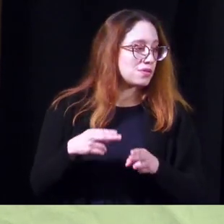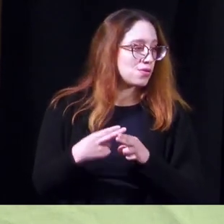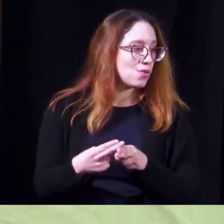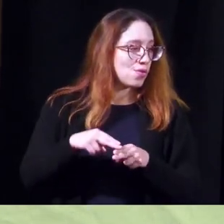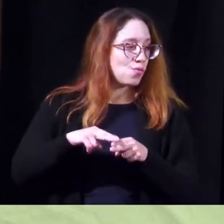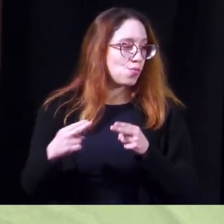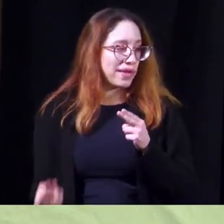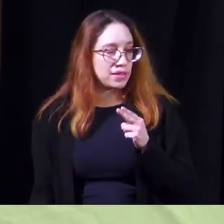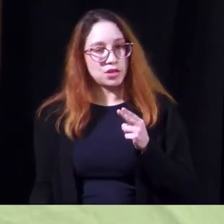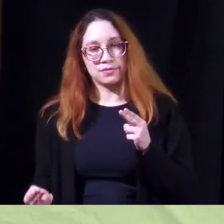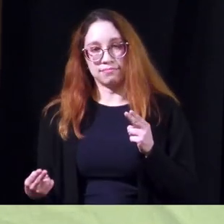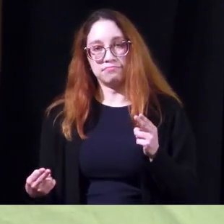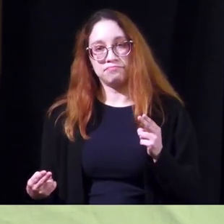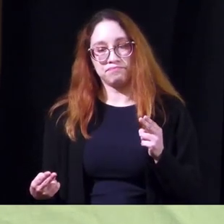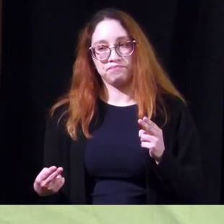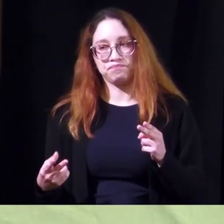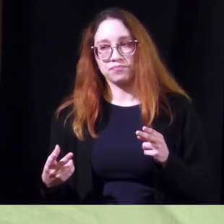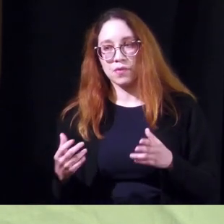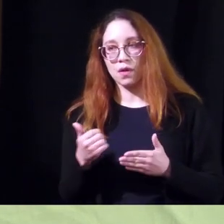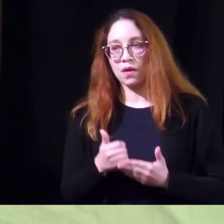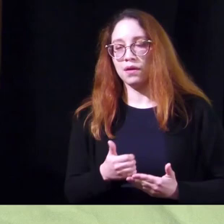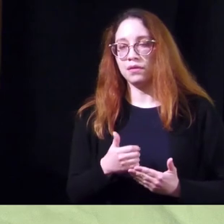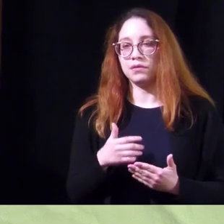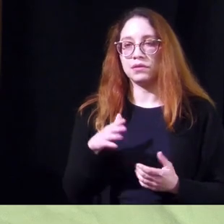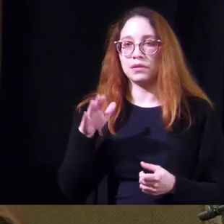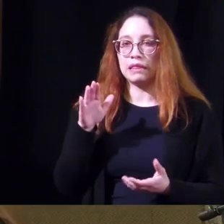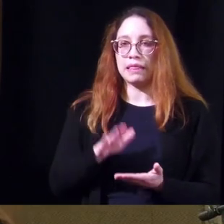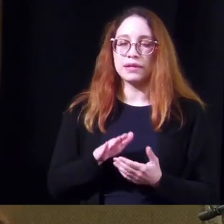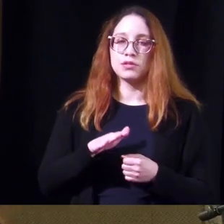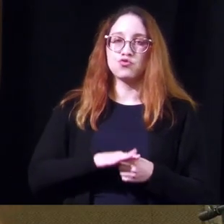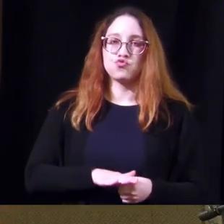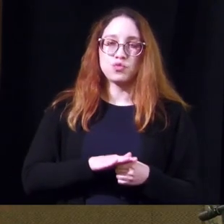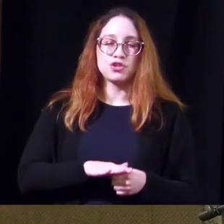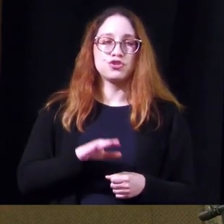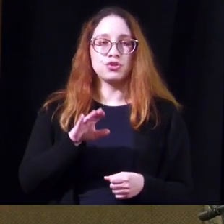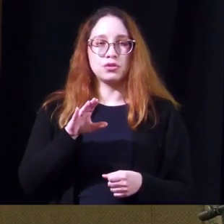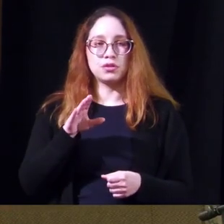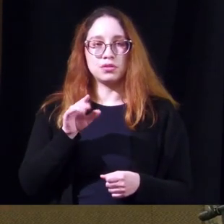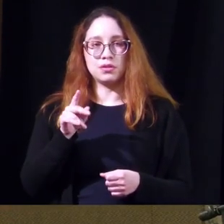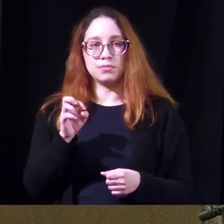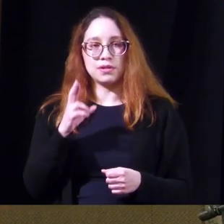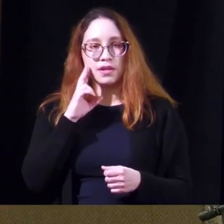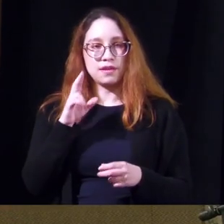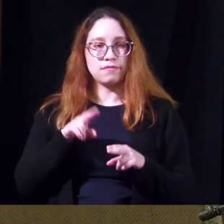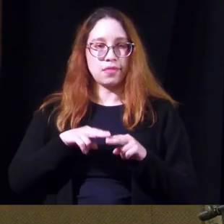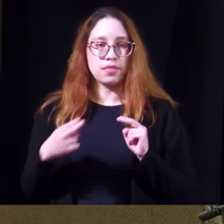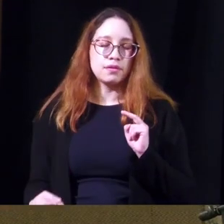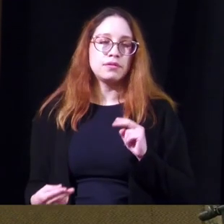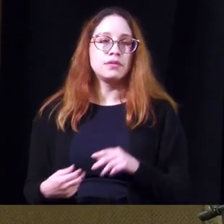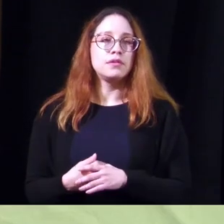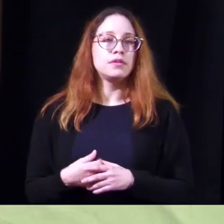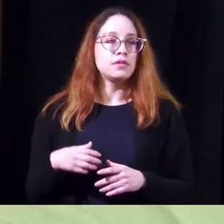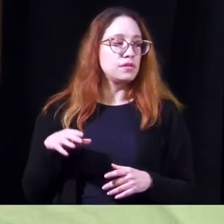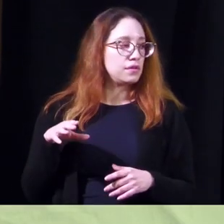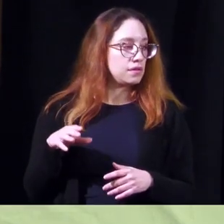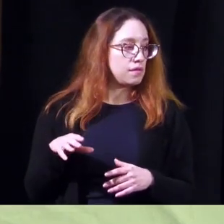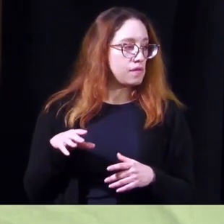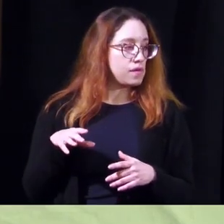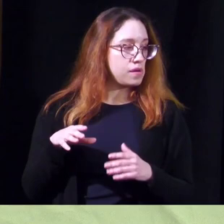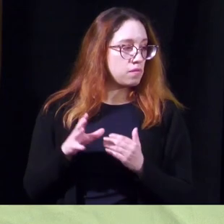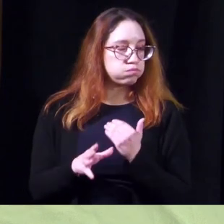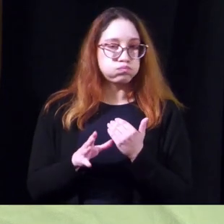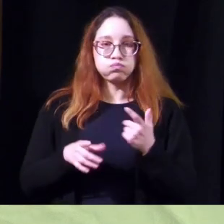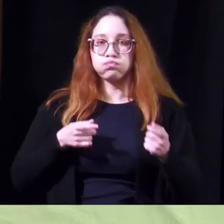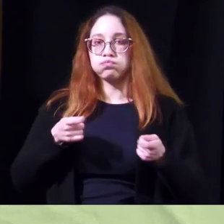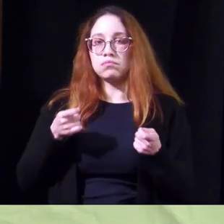loss is uh will affect the bladder more pressure on the bladder when there's uh obesity bowel management is important